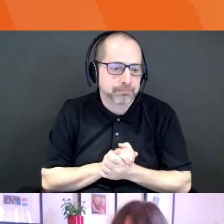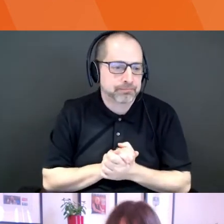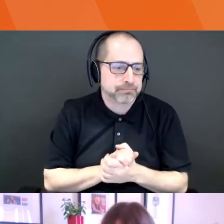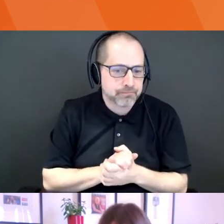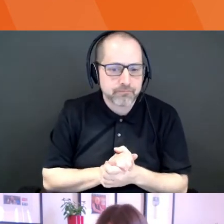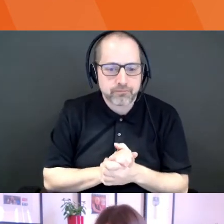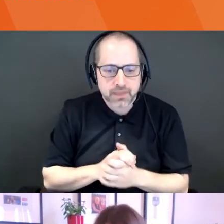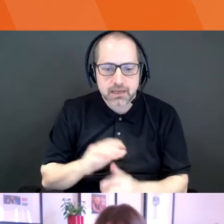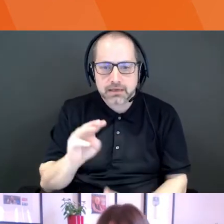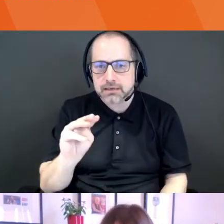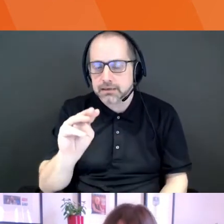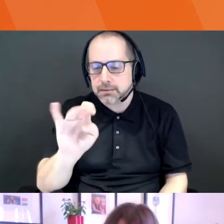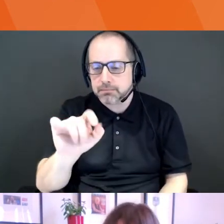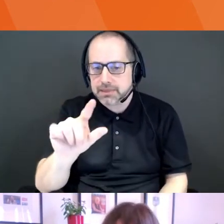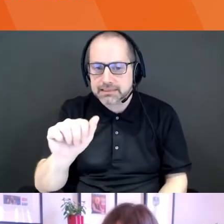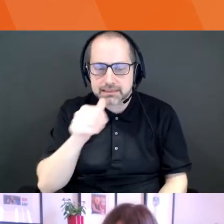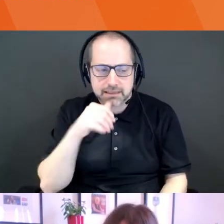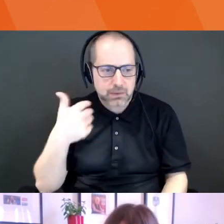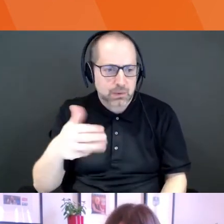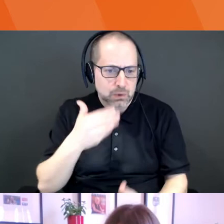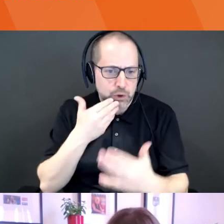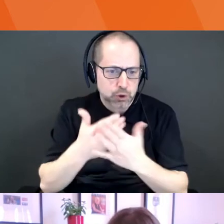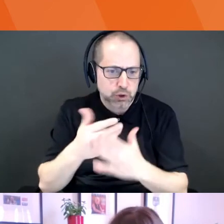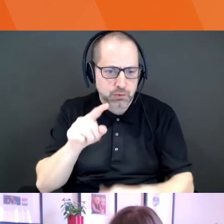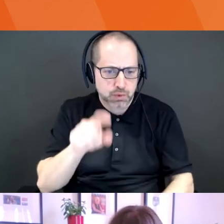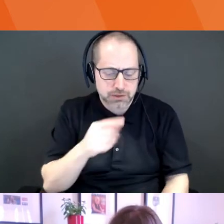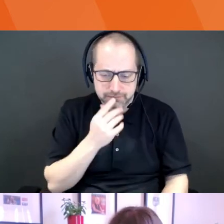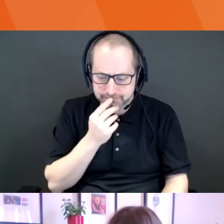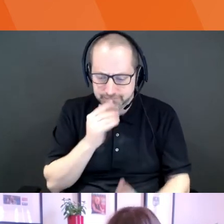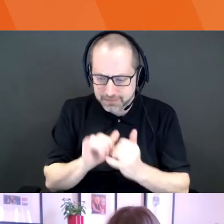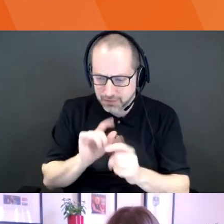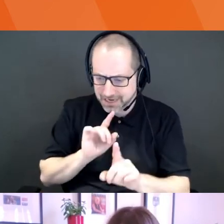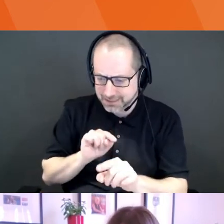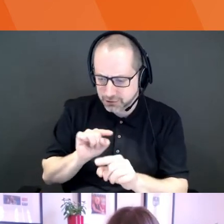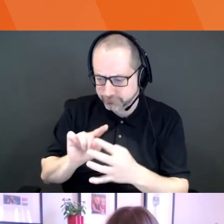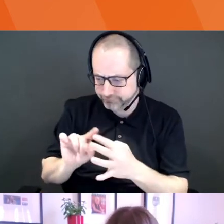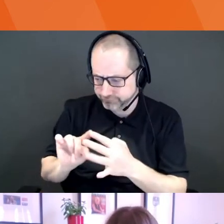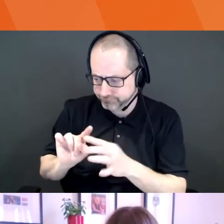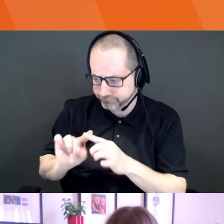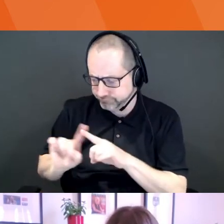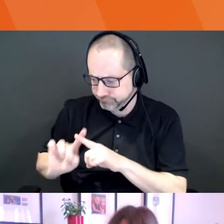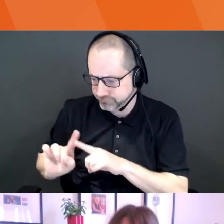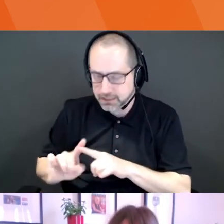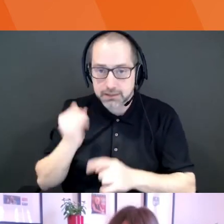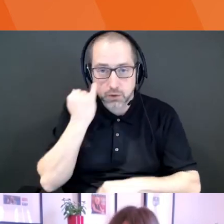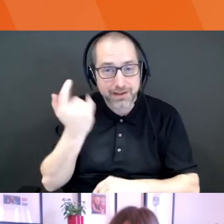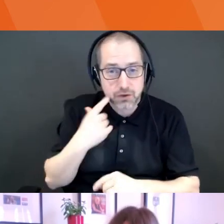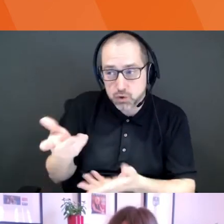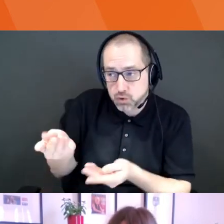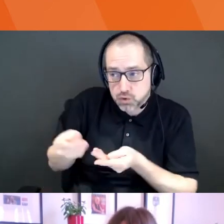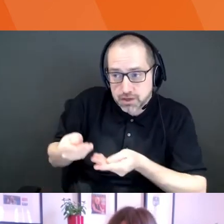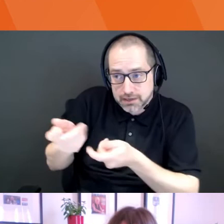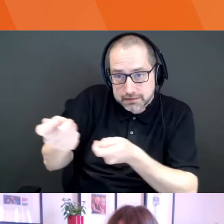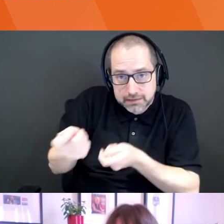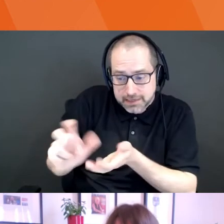There's a lot of different ways to answer that question. When you're getting investment, you're giving up equity in your company, which means you're now.